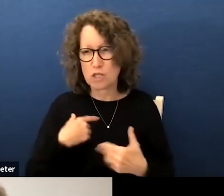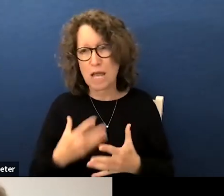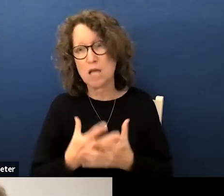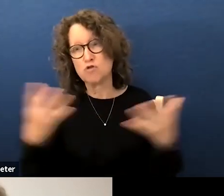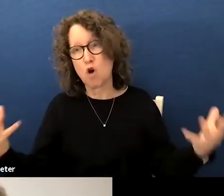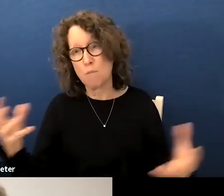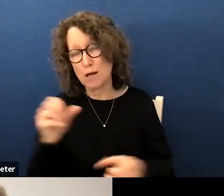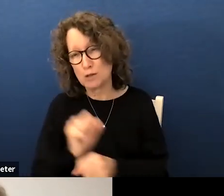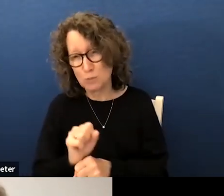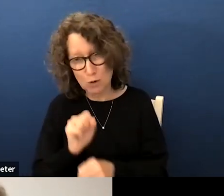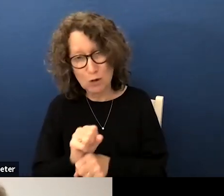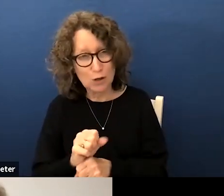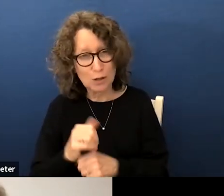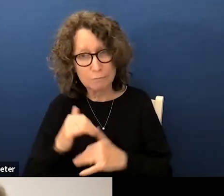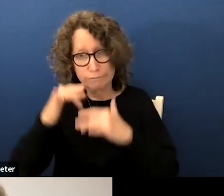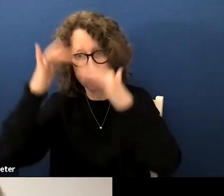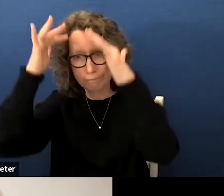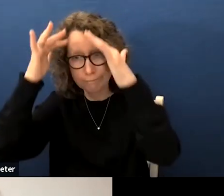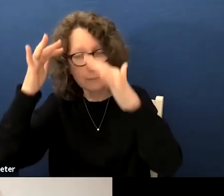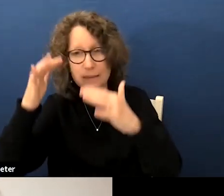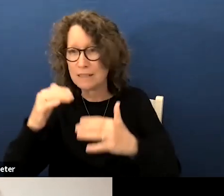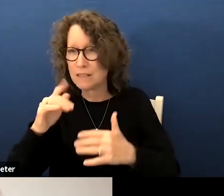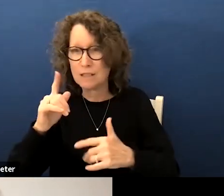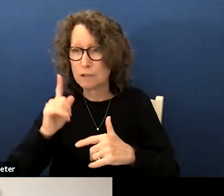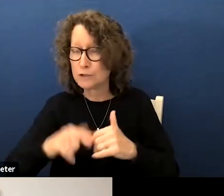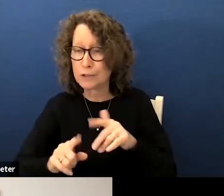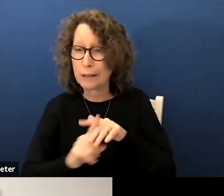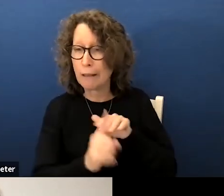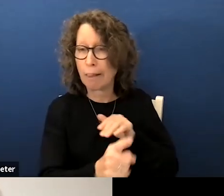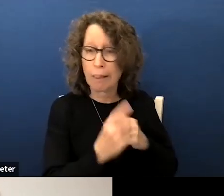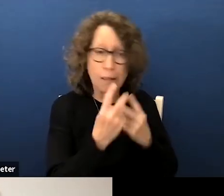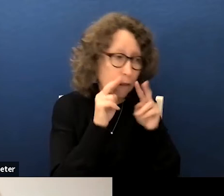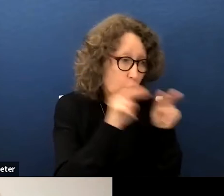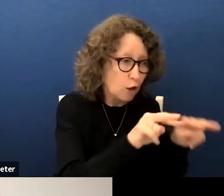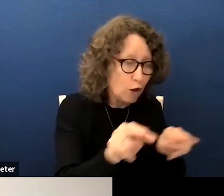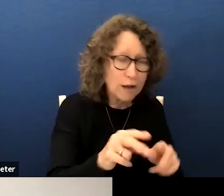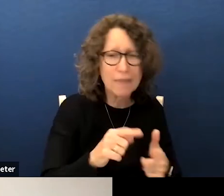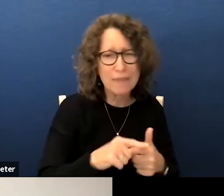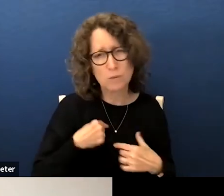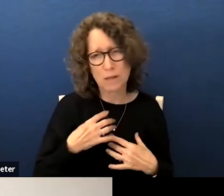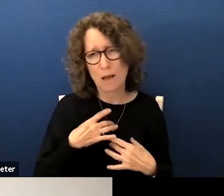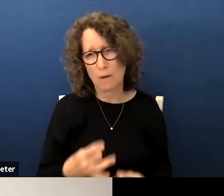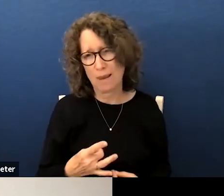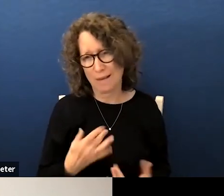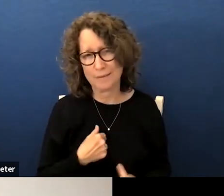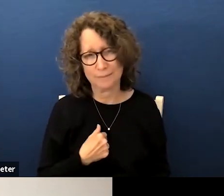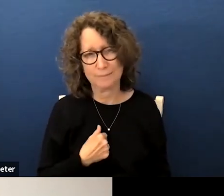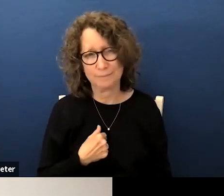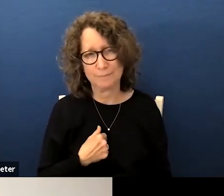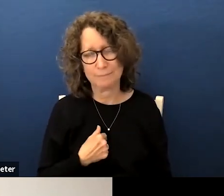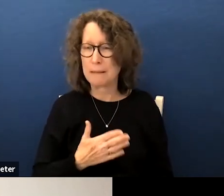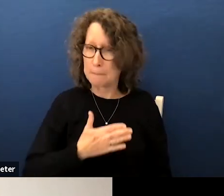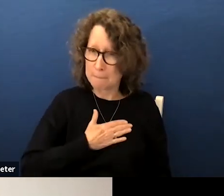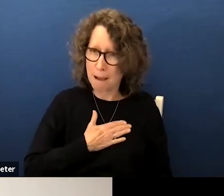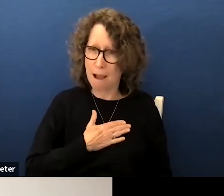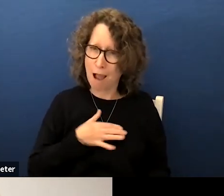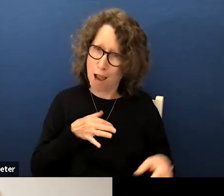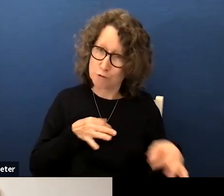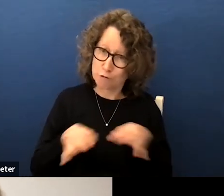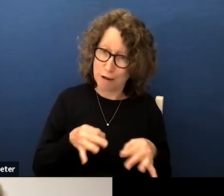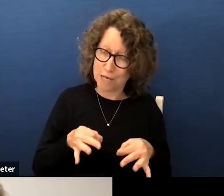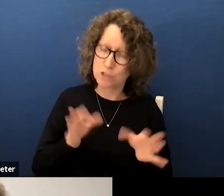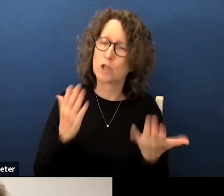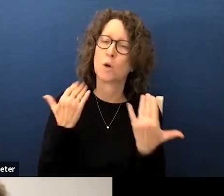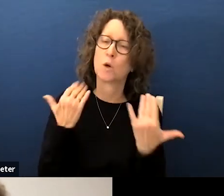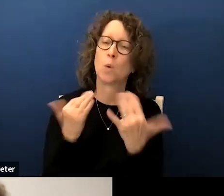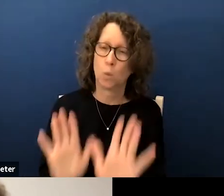much work to do that she may not be able to do that that's what I would like to do my direction is let's take